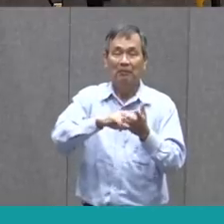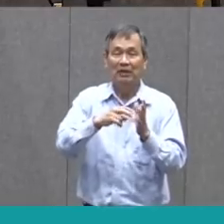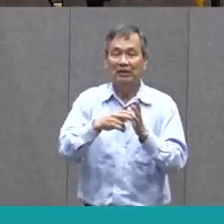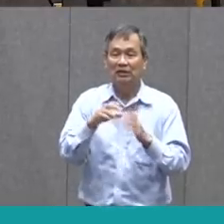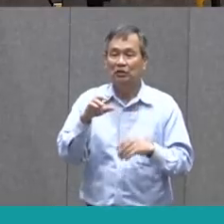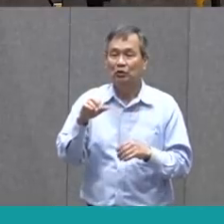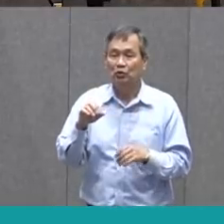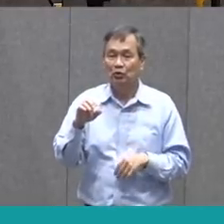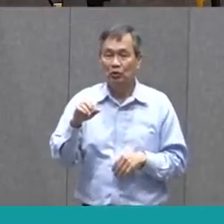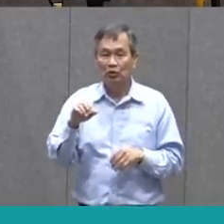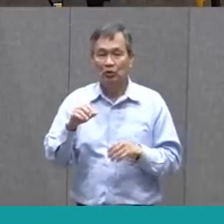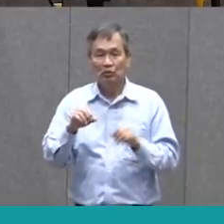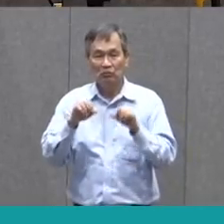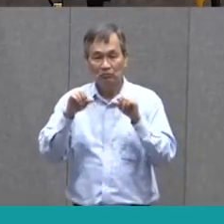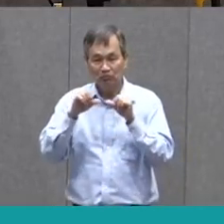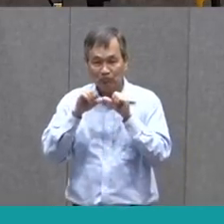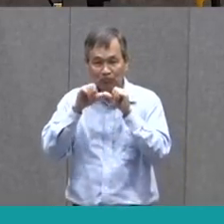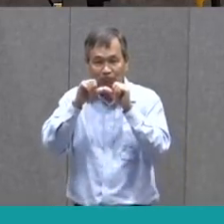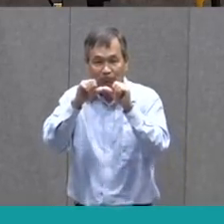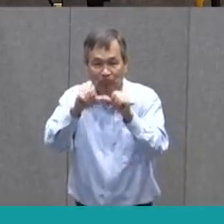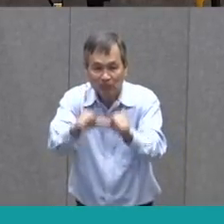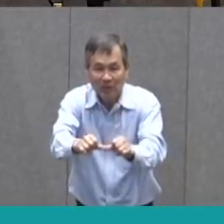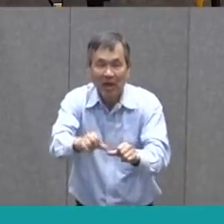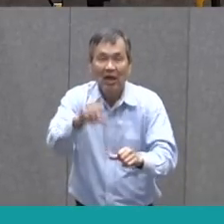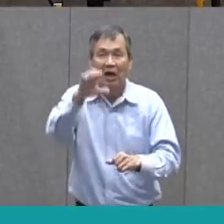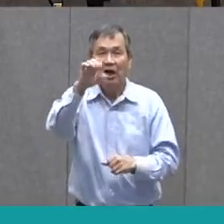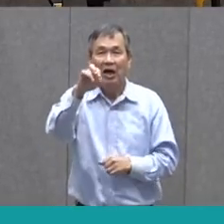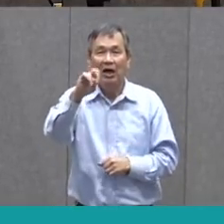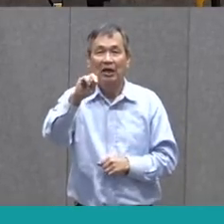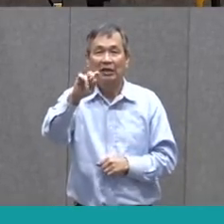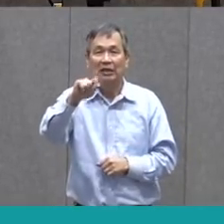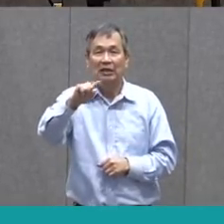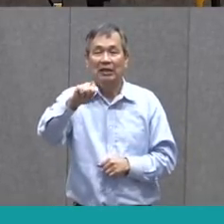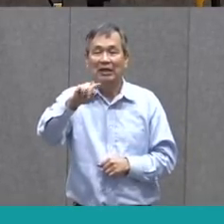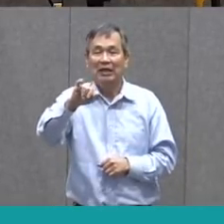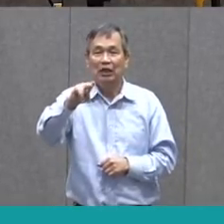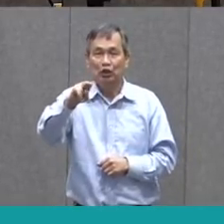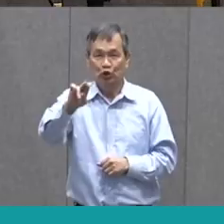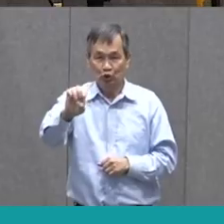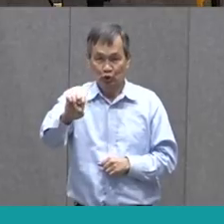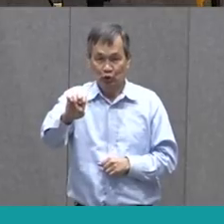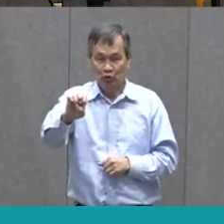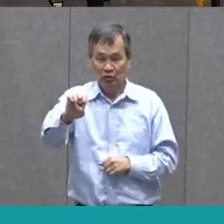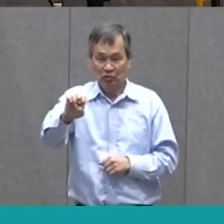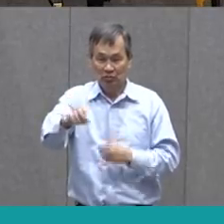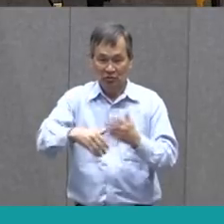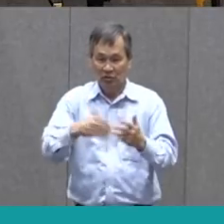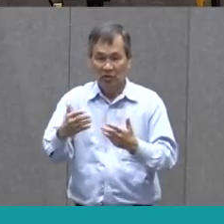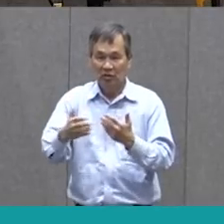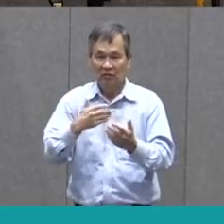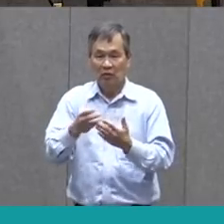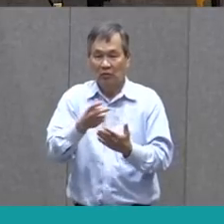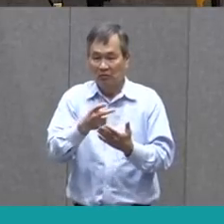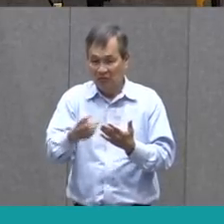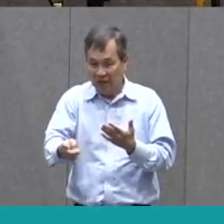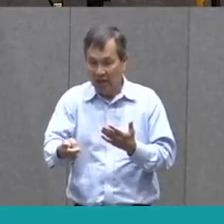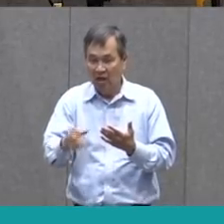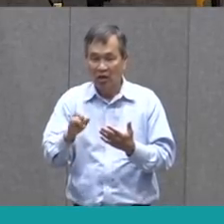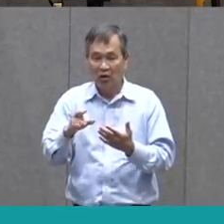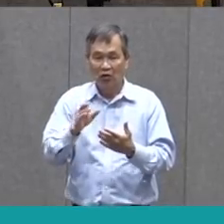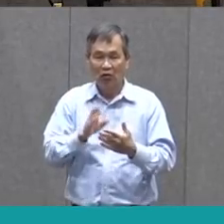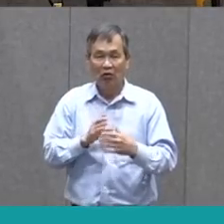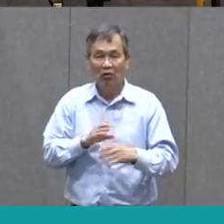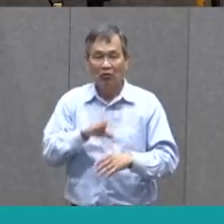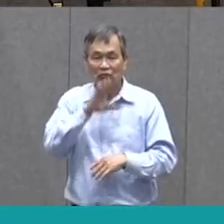continuing to do something despite challenges or failures. In other